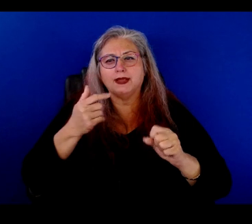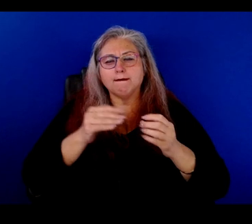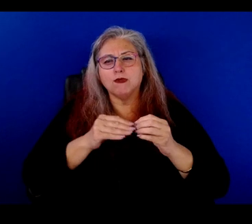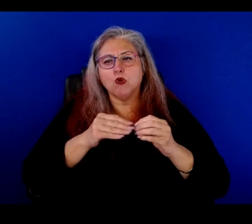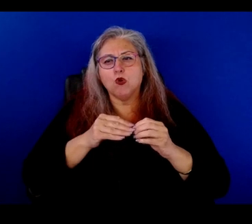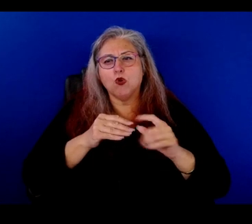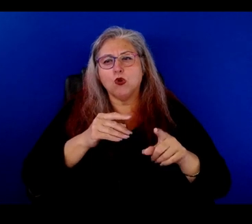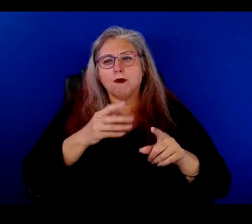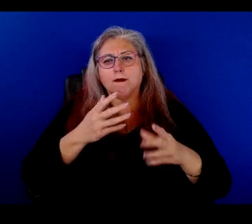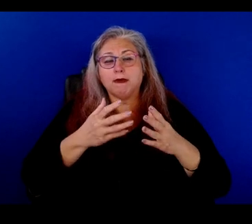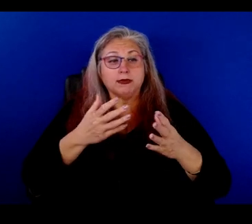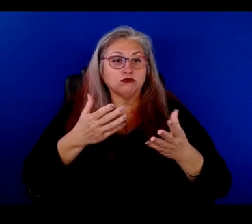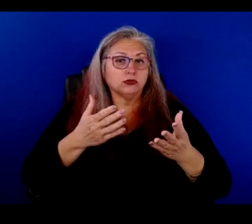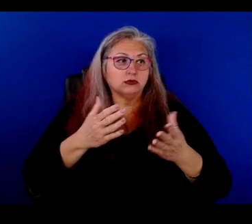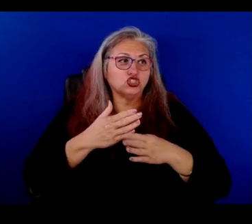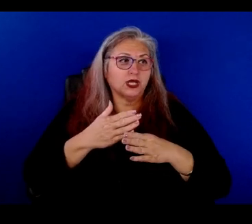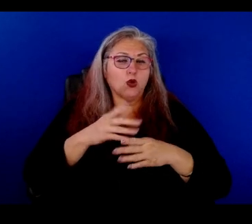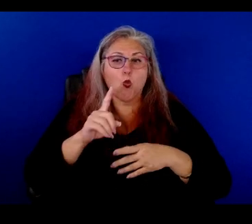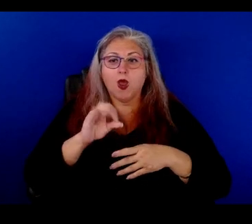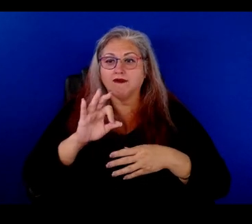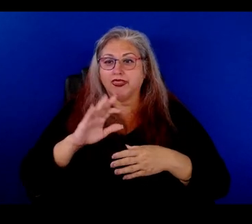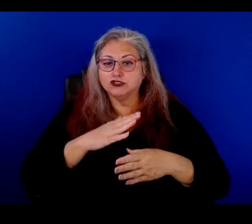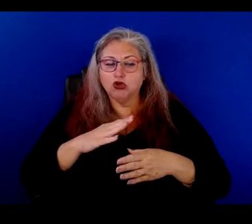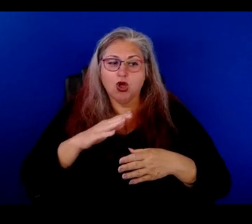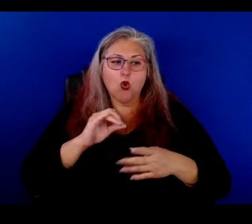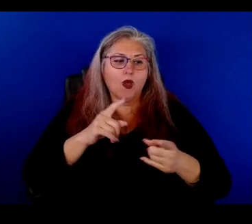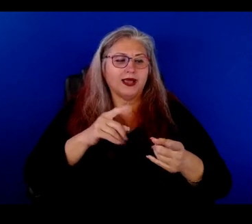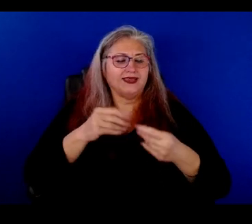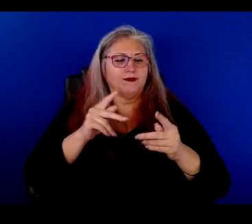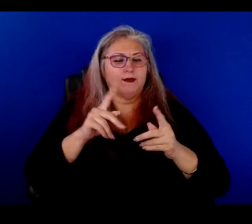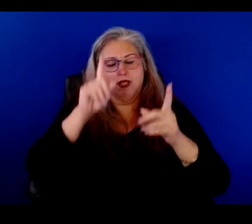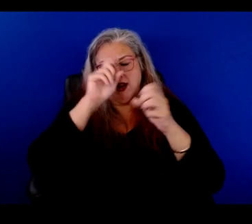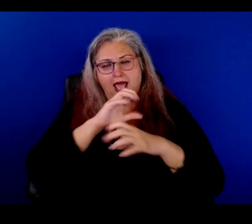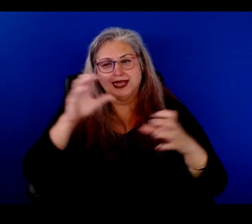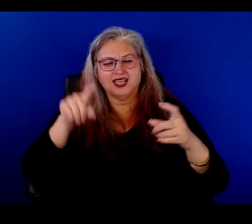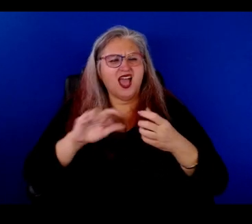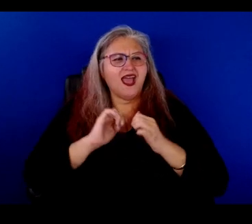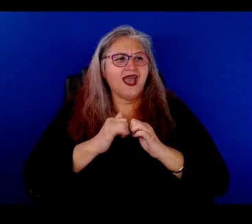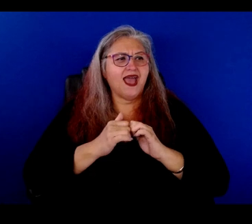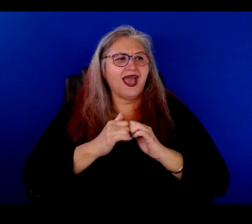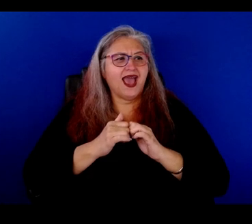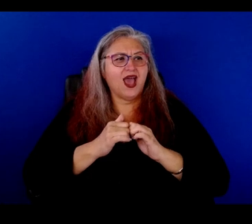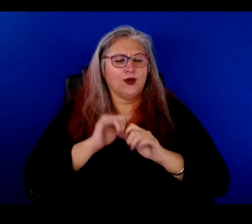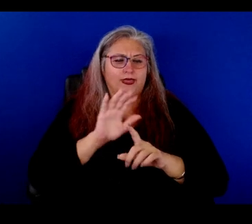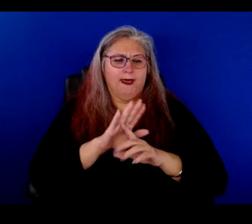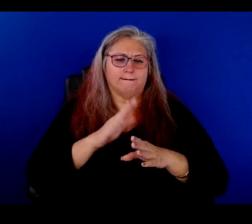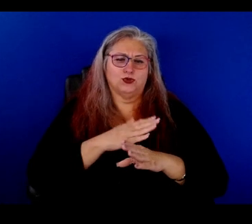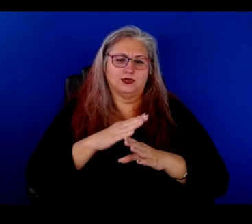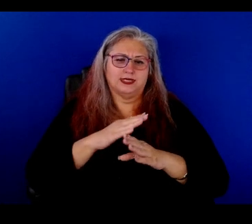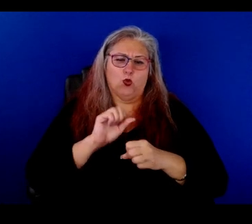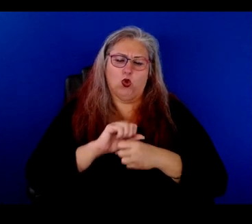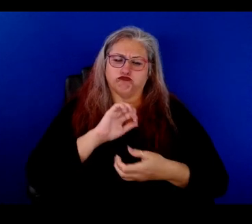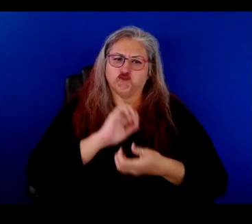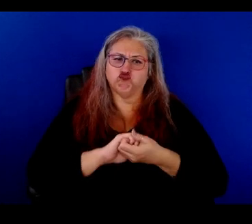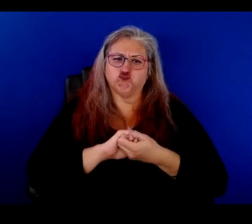about, you know, maybe even tell us about one of the songs or so that they get an idea of, of how Conjunto music's kind of went hand in